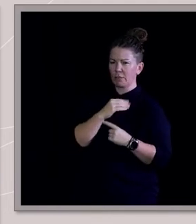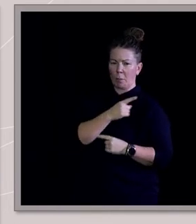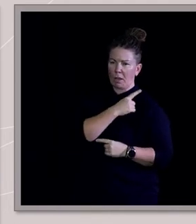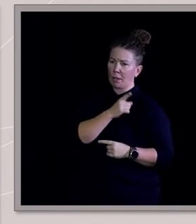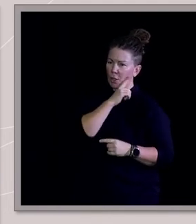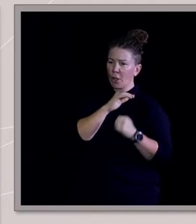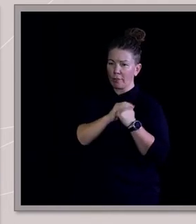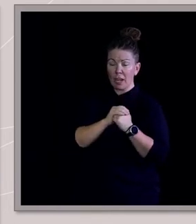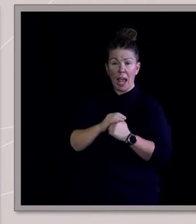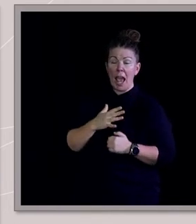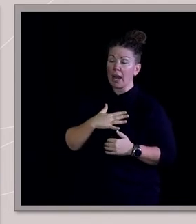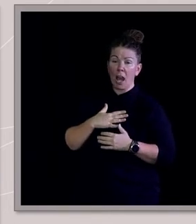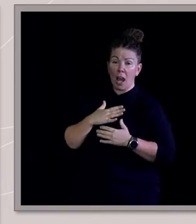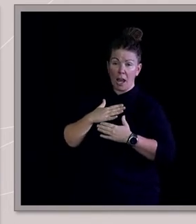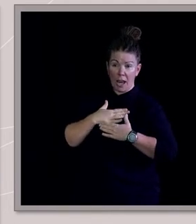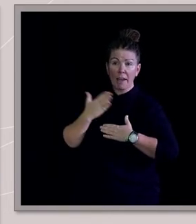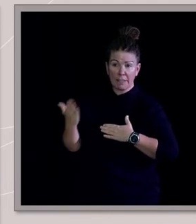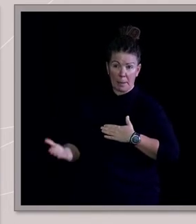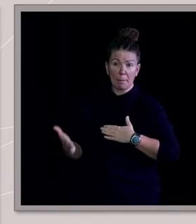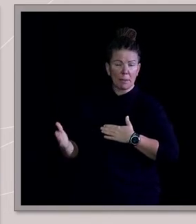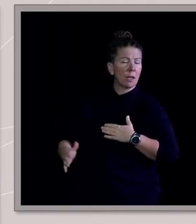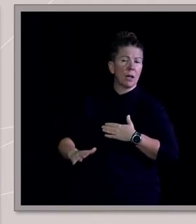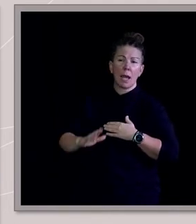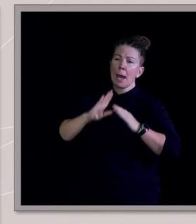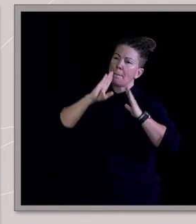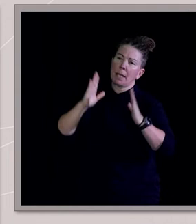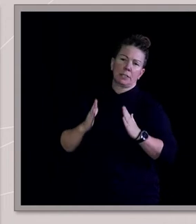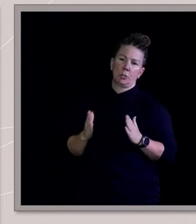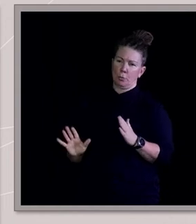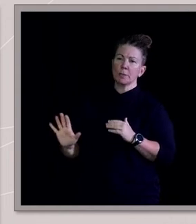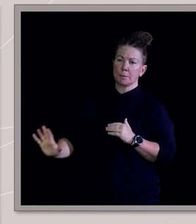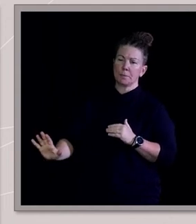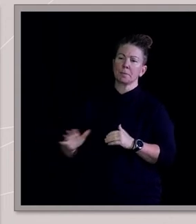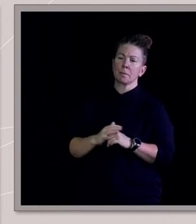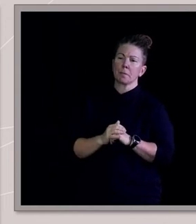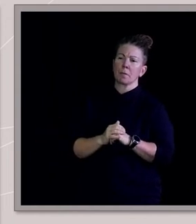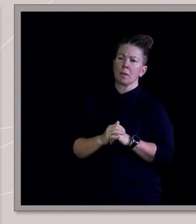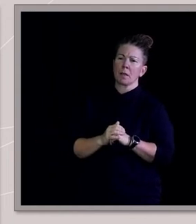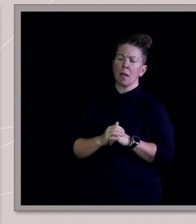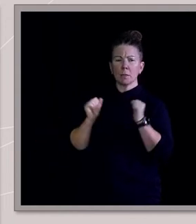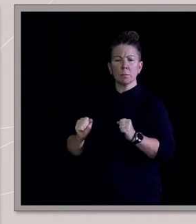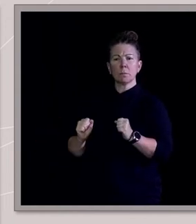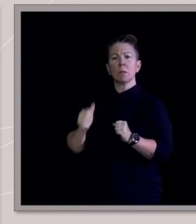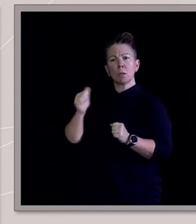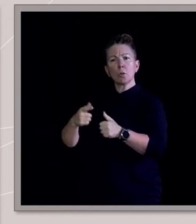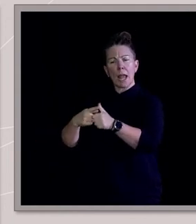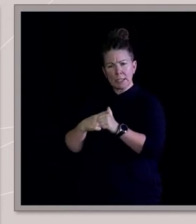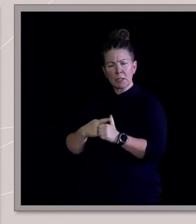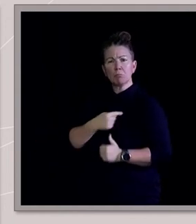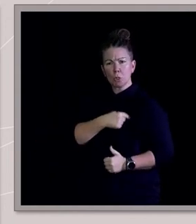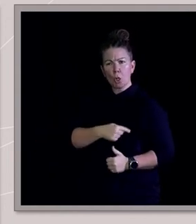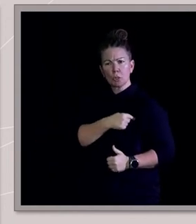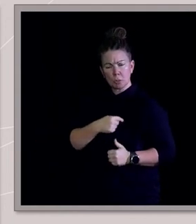I loved this friend. He was an, he was an epic, beautiful, empathetic person. And I thought, that's a great answer. It's honest.